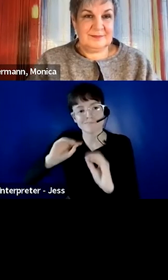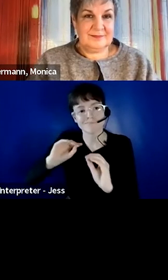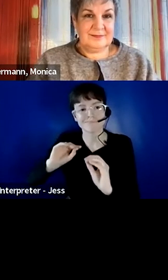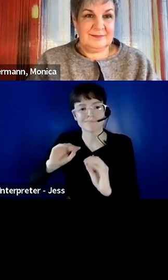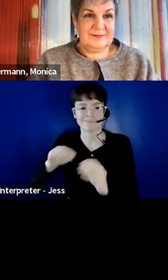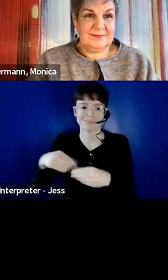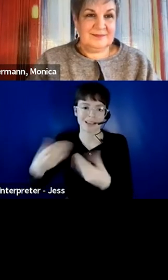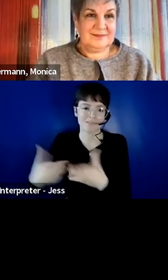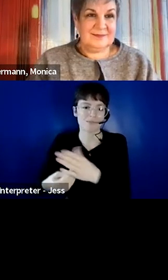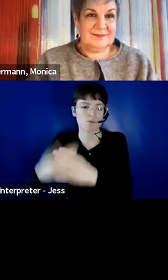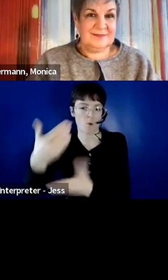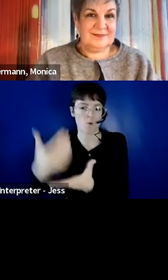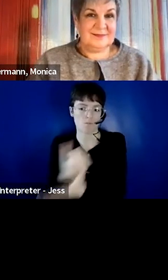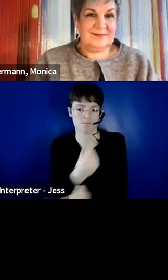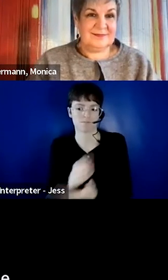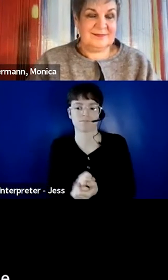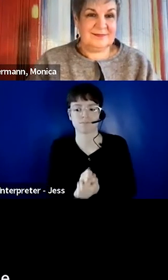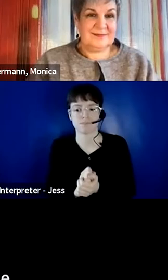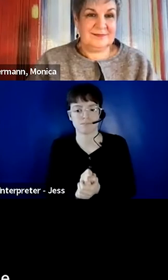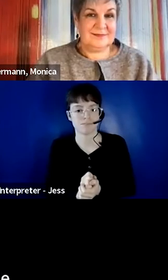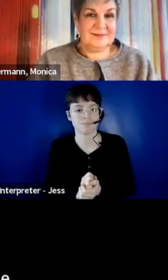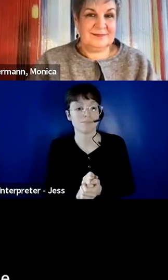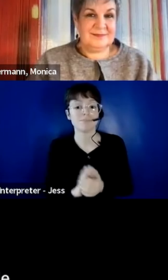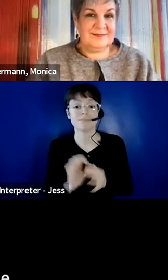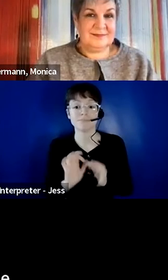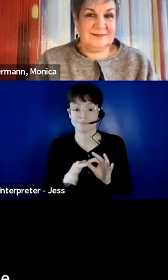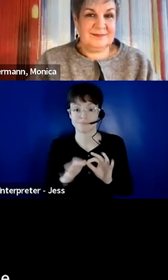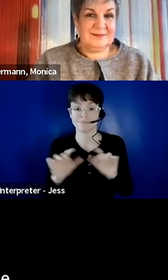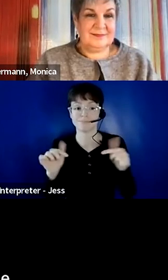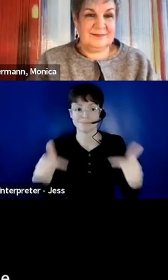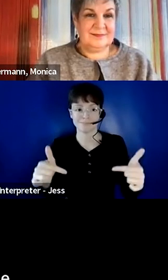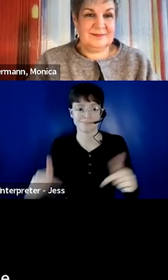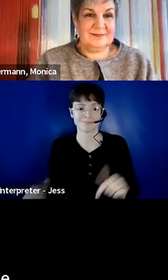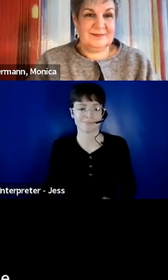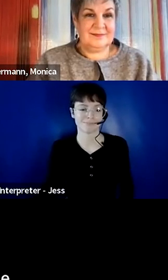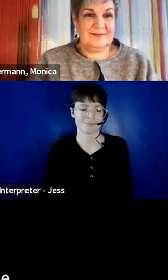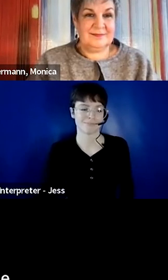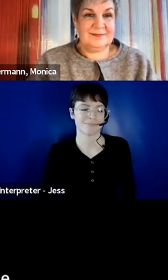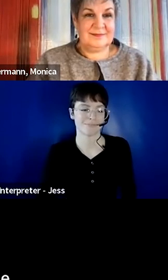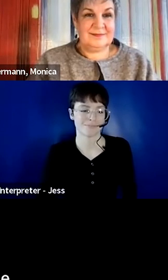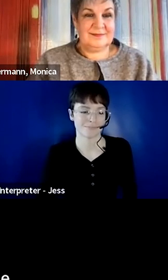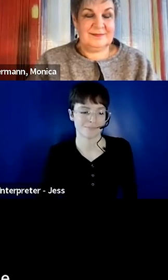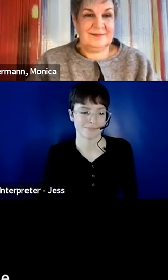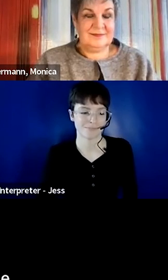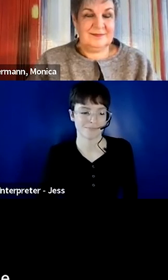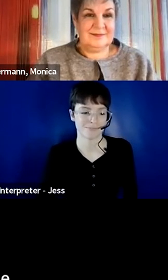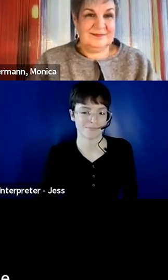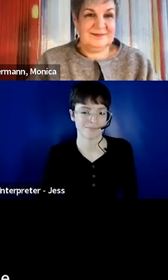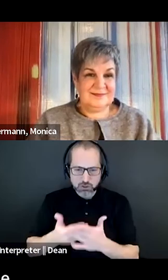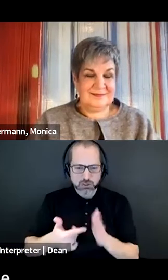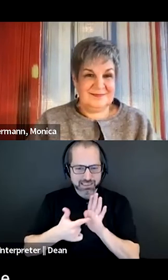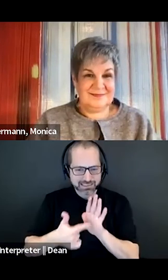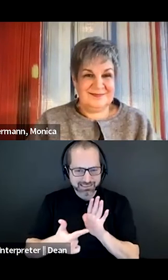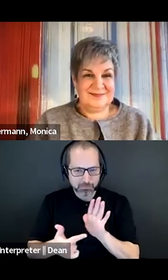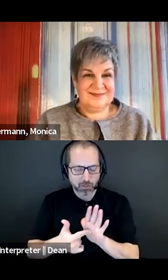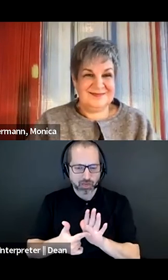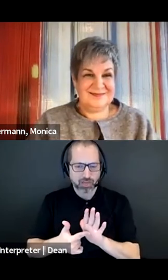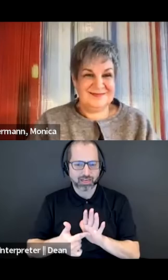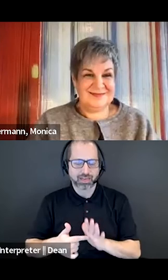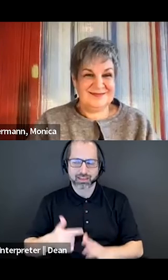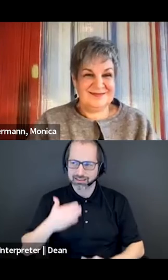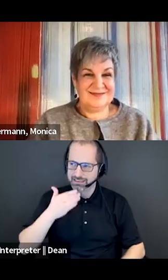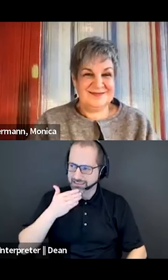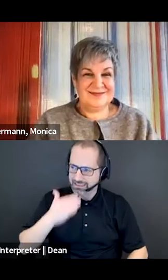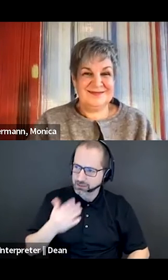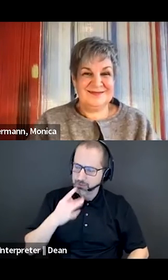Excellent answer. Setting the tone from the top, I always say, right, leading by example to reiterate what you said there. Monica, any final